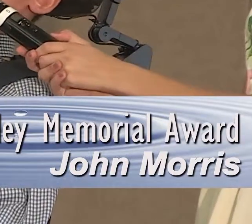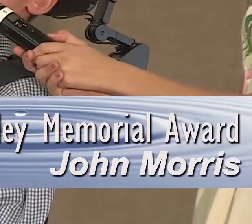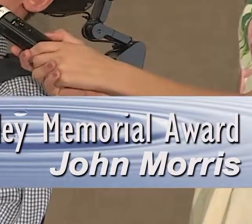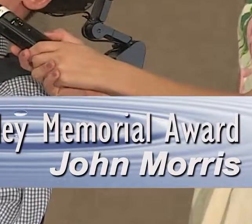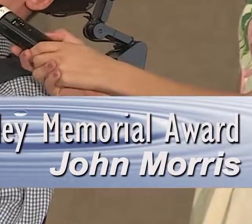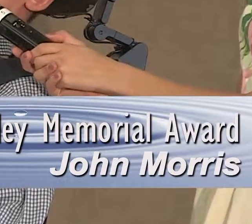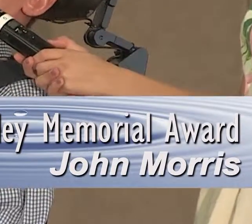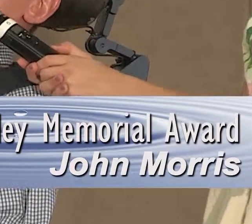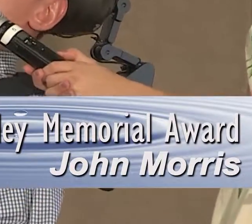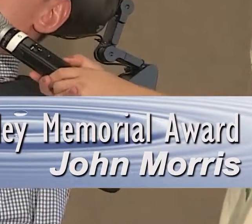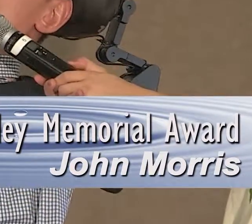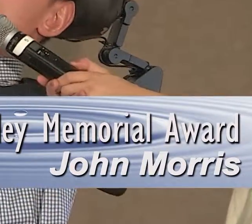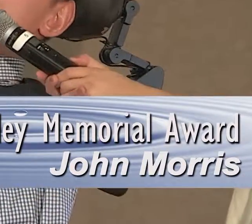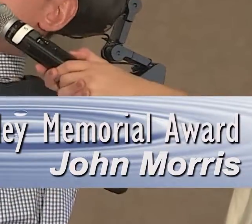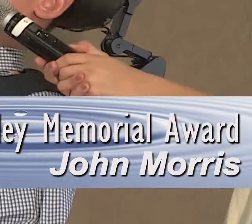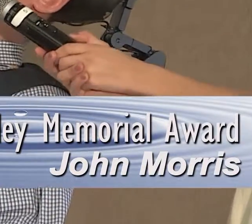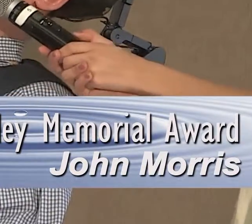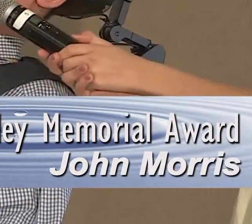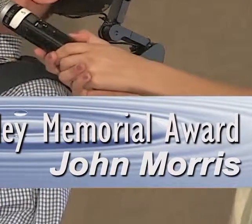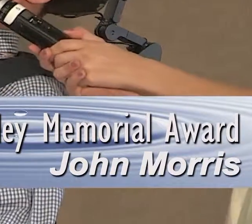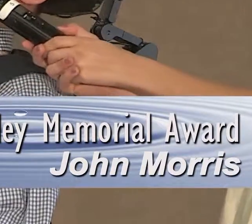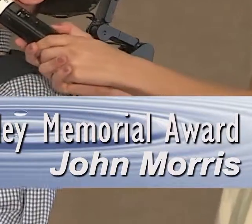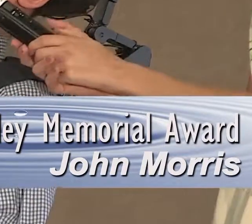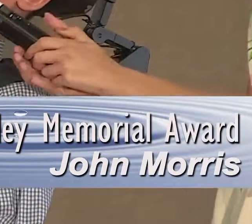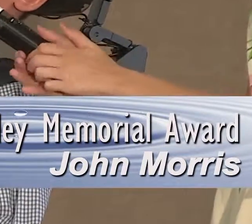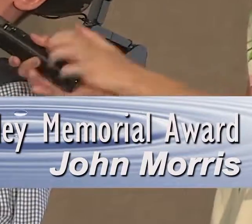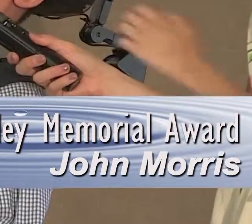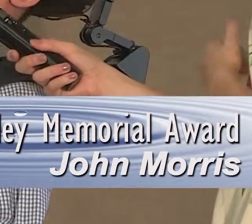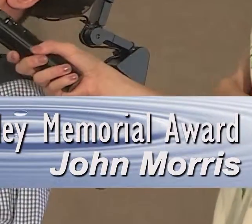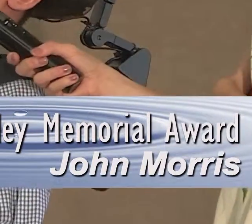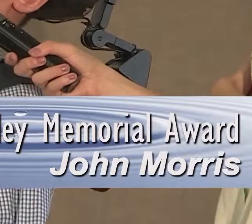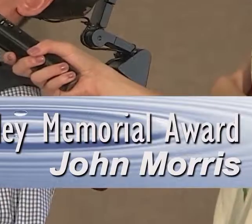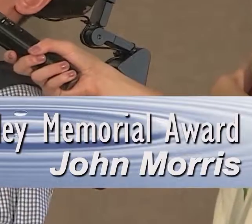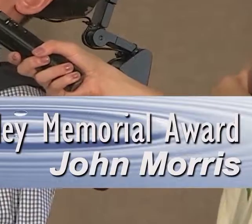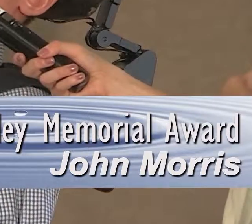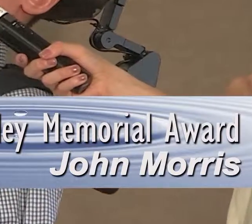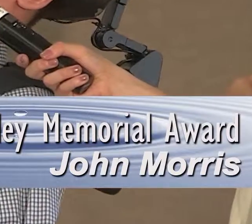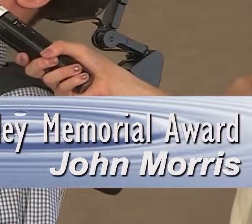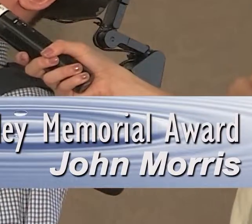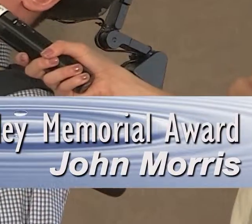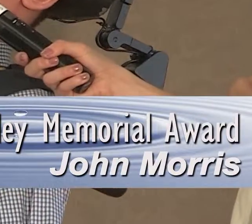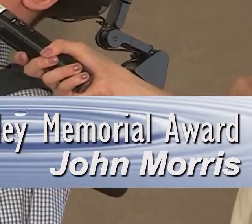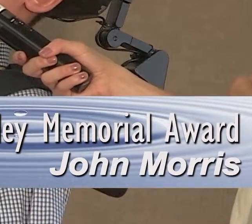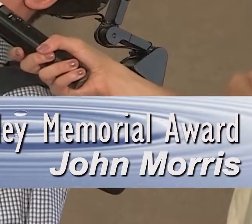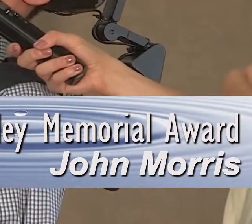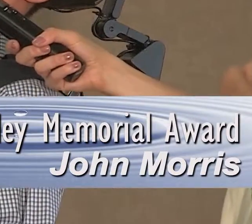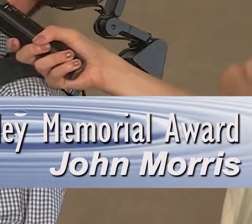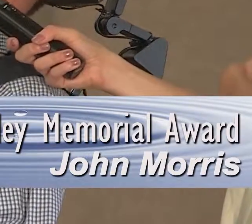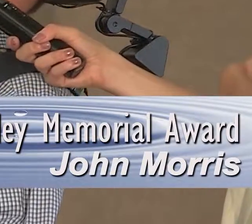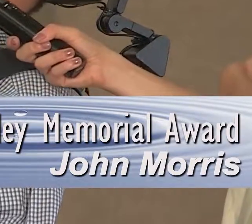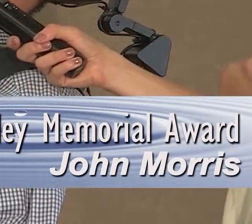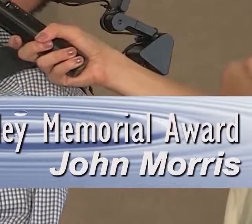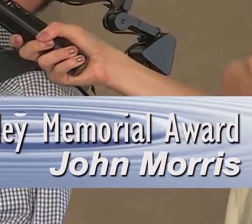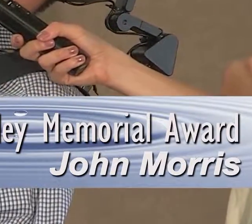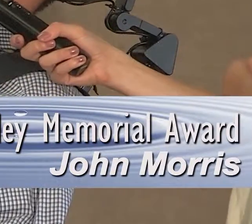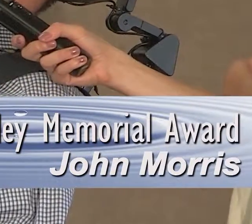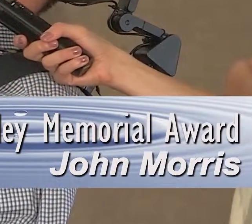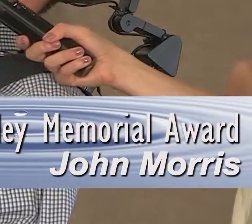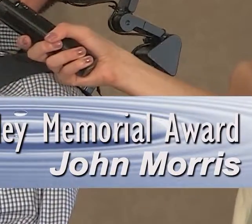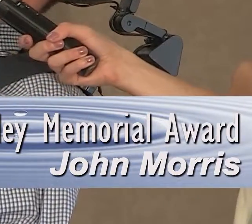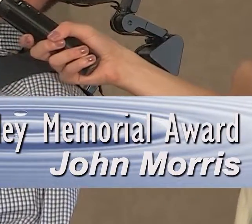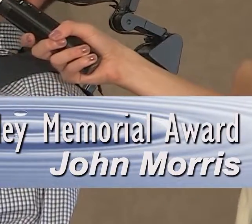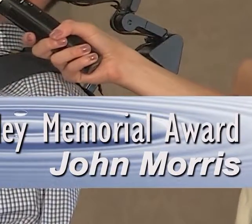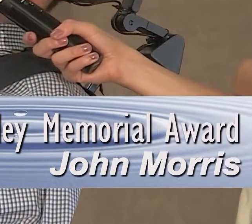I'm standing. That's a wheelchair joke for anybody. But none of this is possible without the